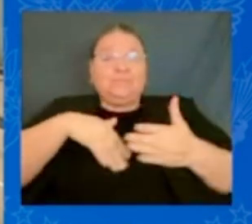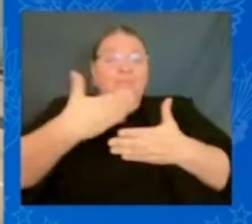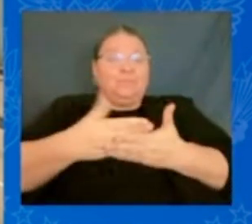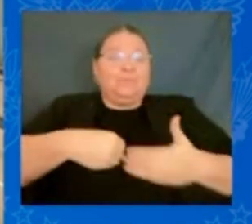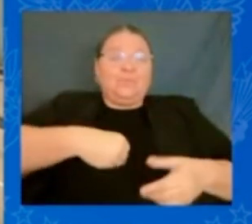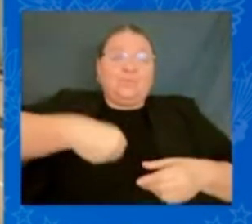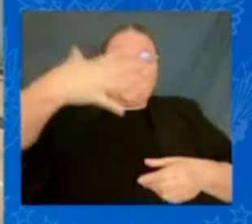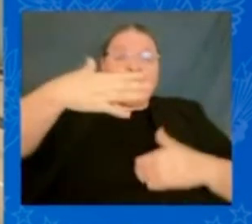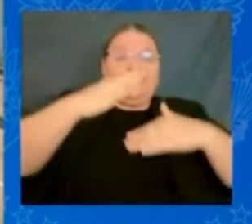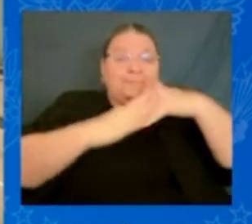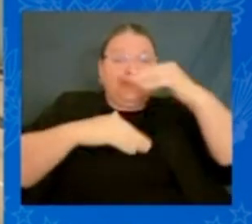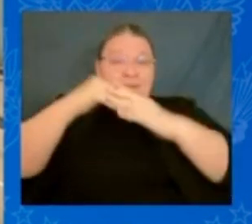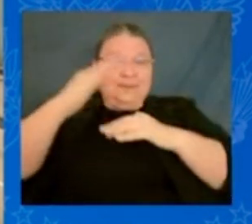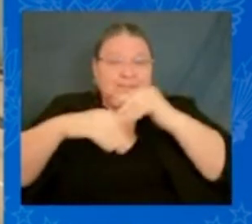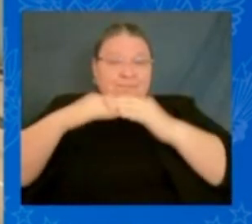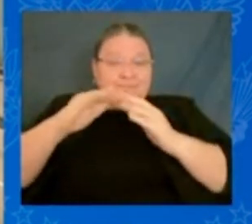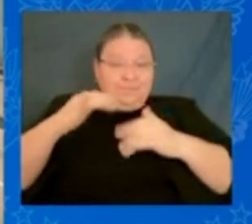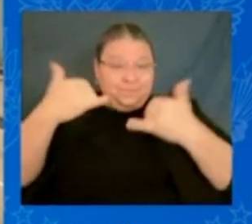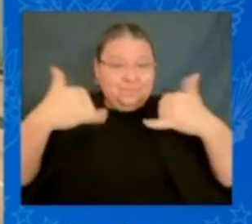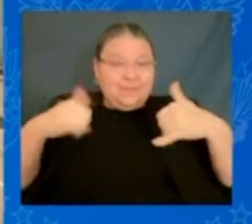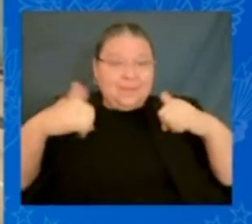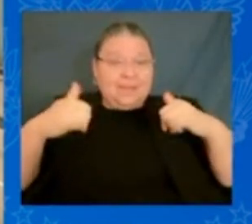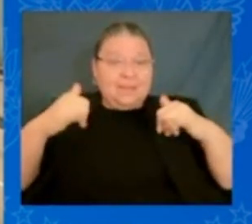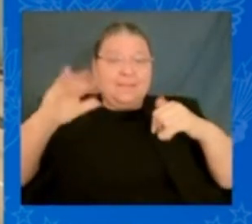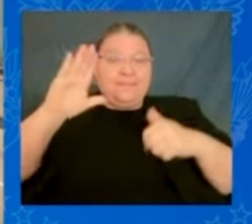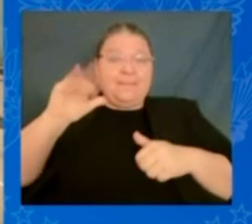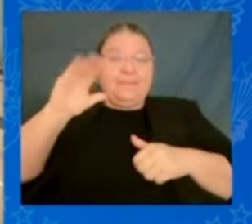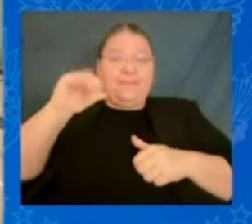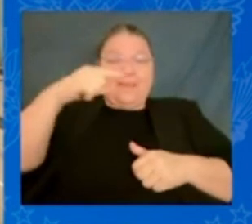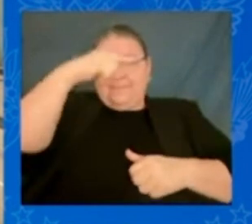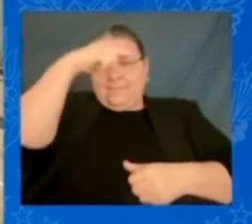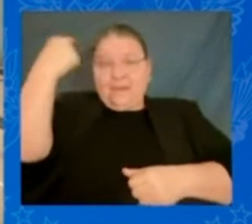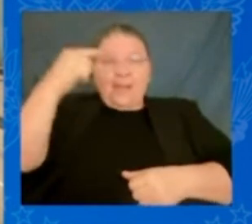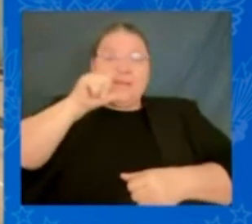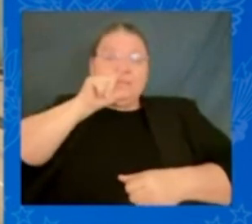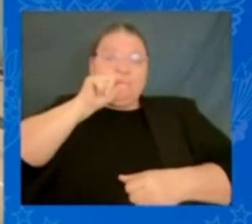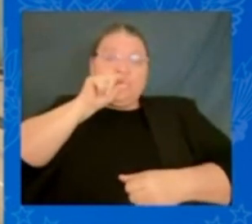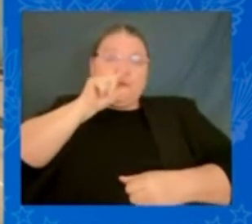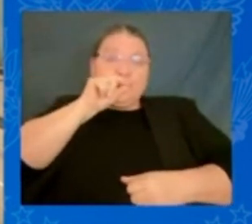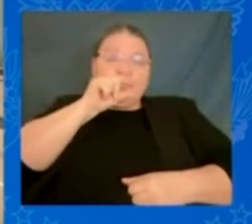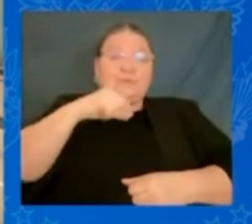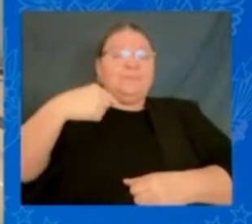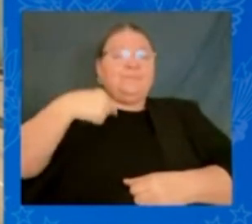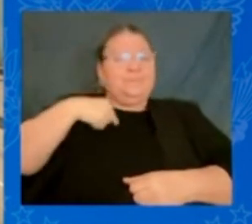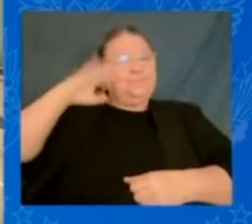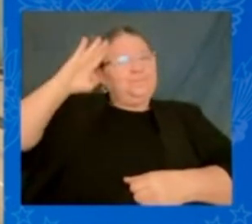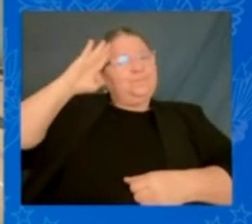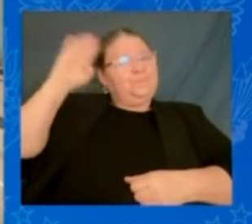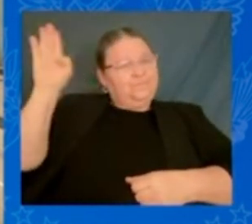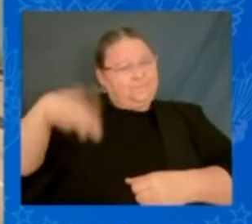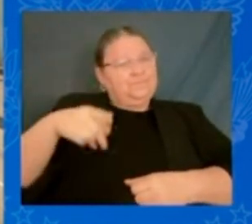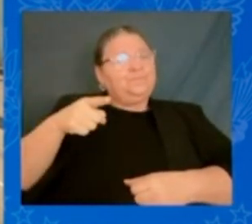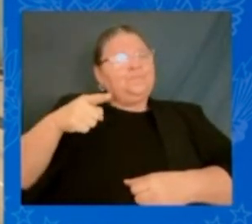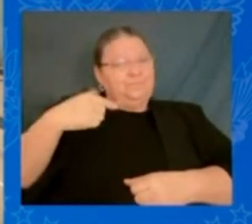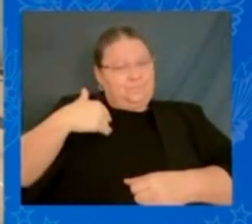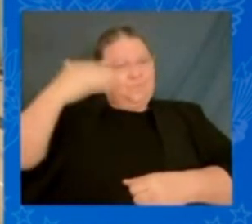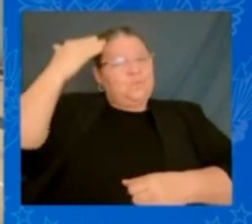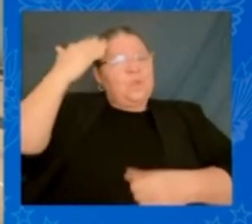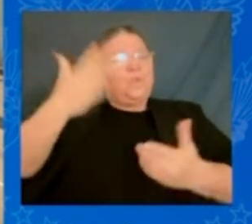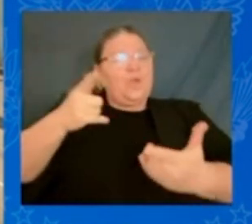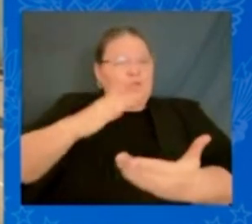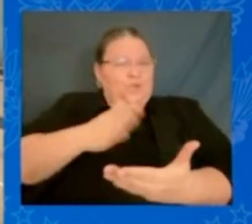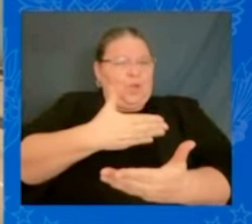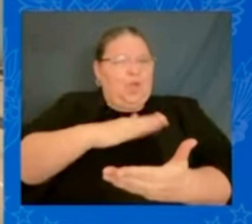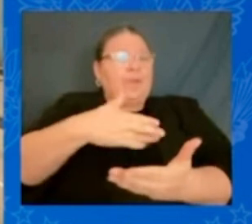Bye Bye Blackbird. You know, I knew what that song meant, but I didn't know where to